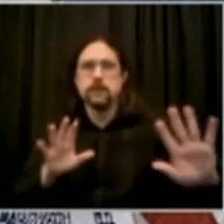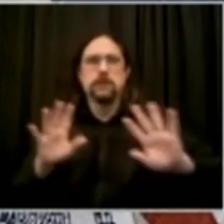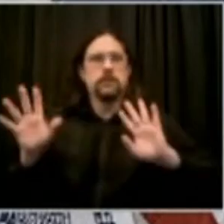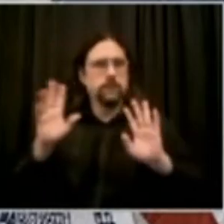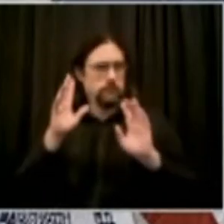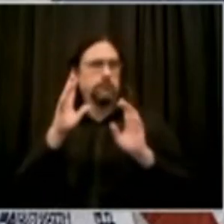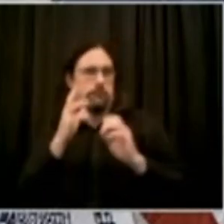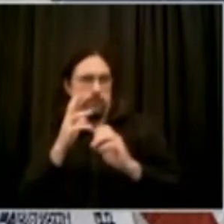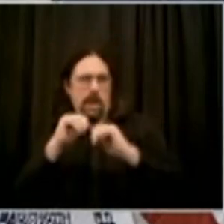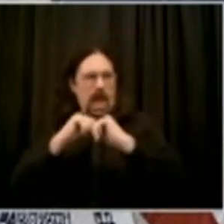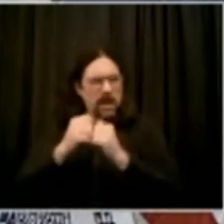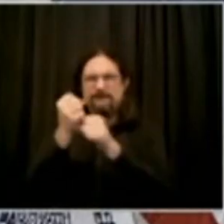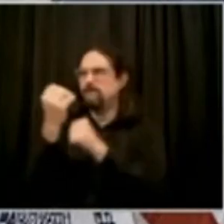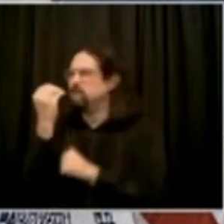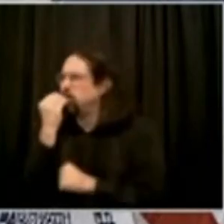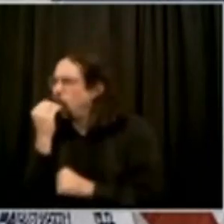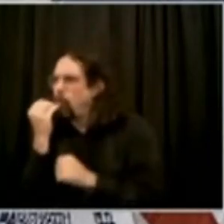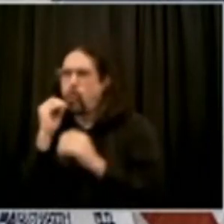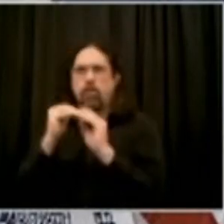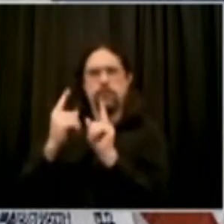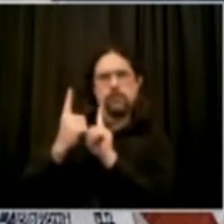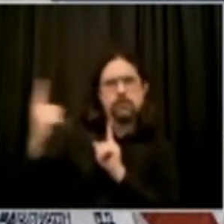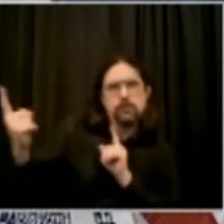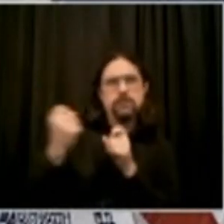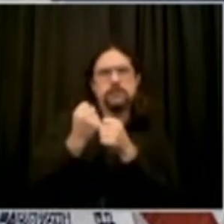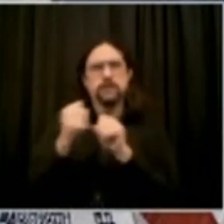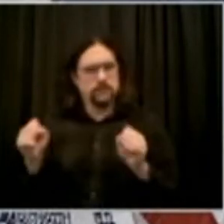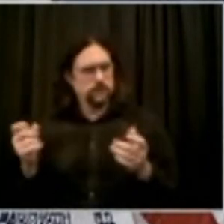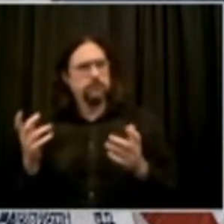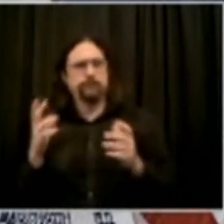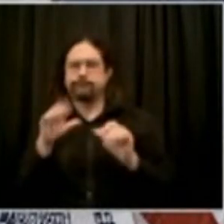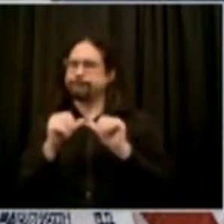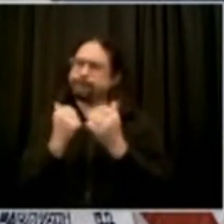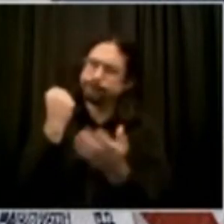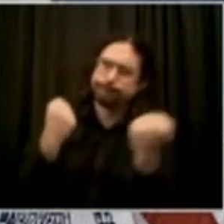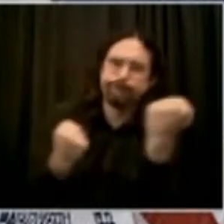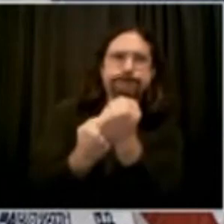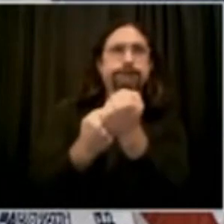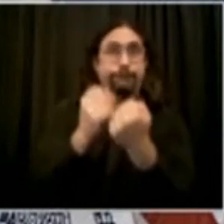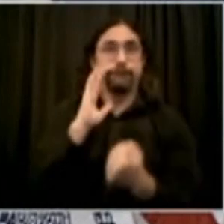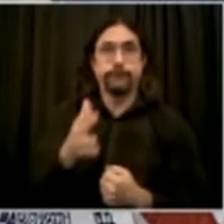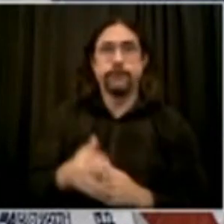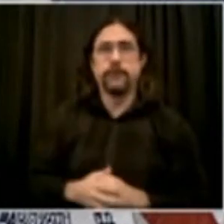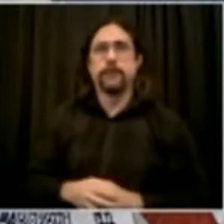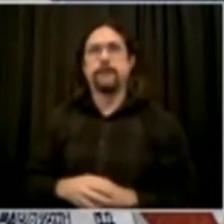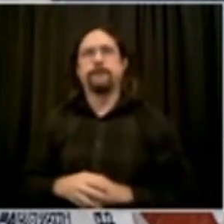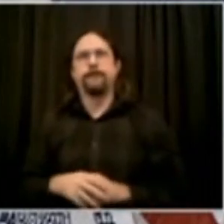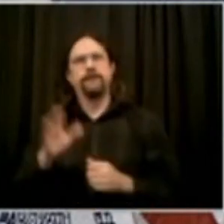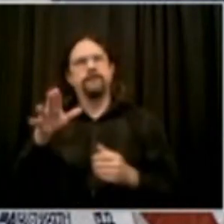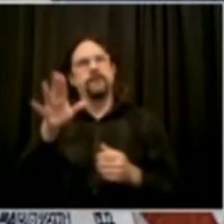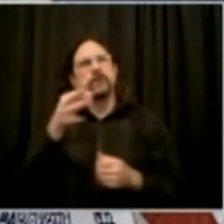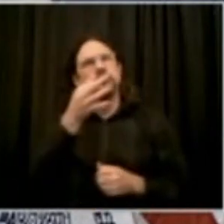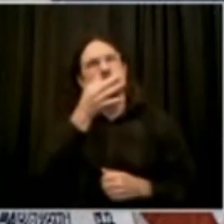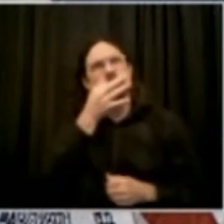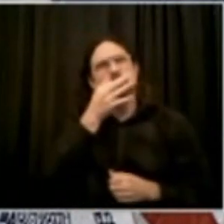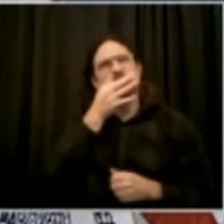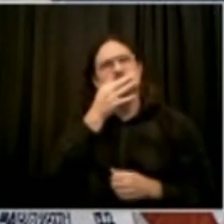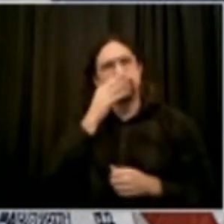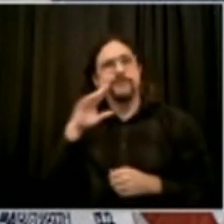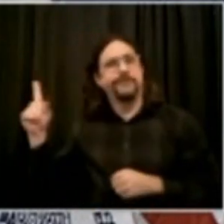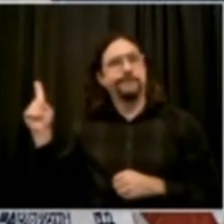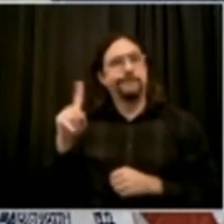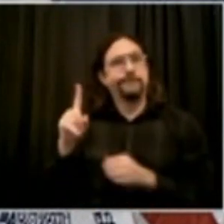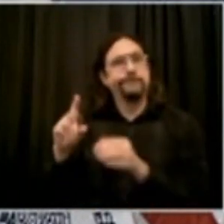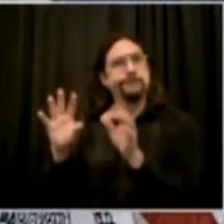they need to get through that period of isolation and get healthy again, the director of the Take Care Initiative